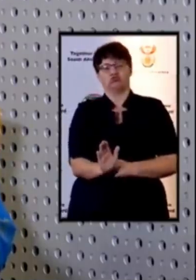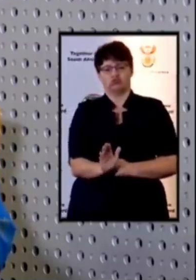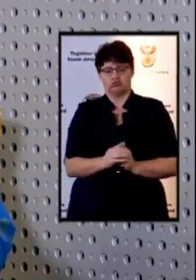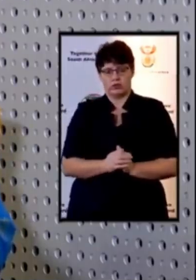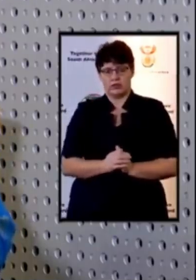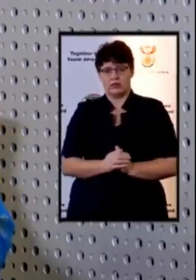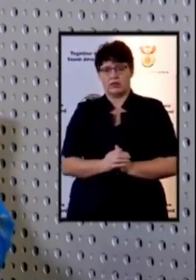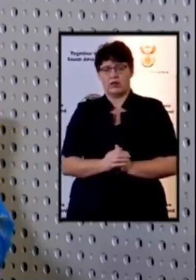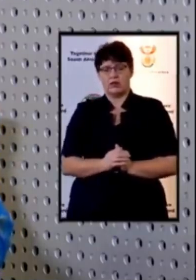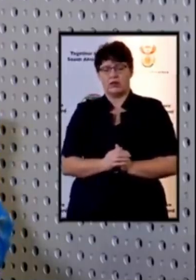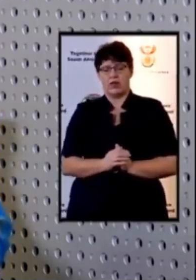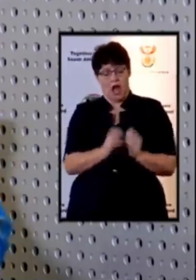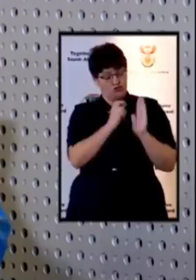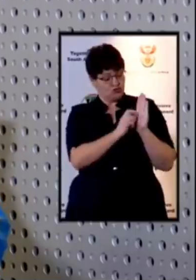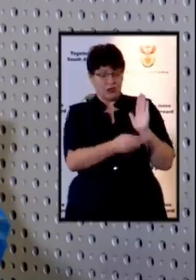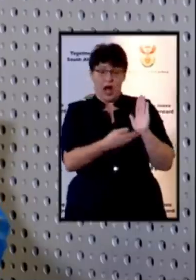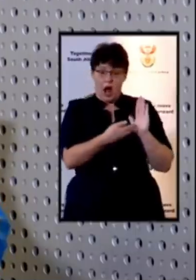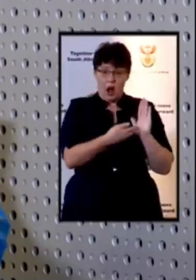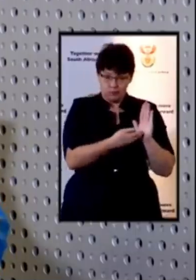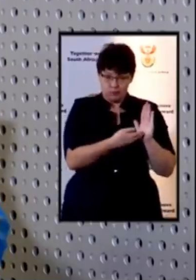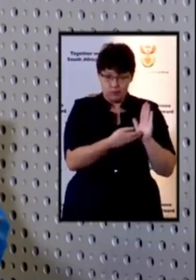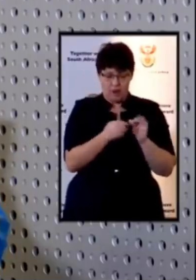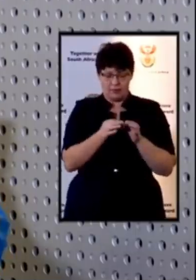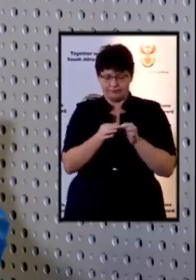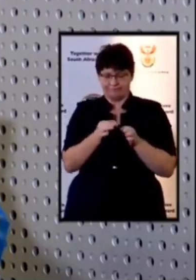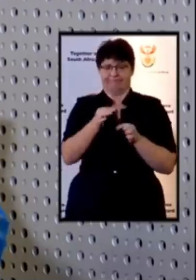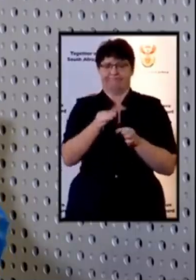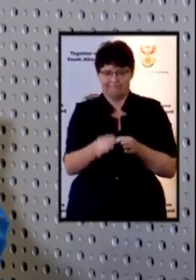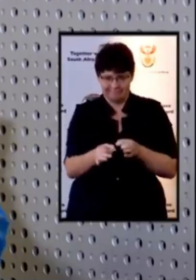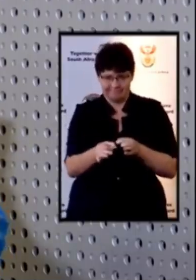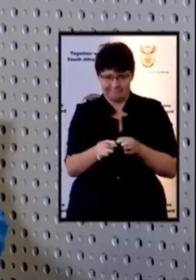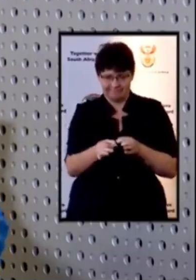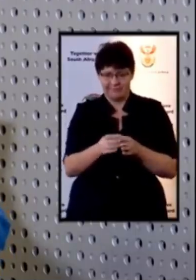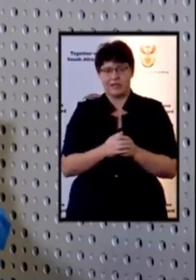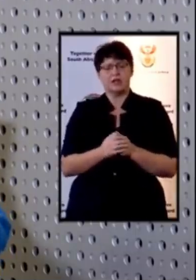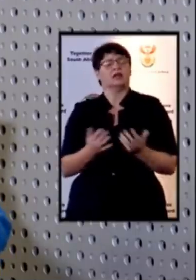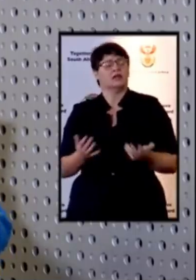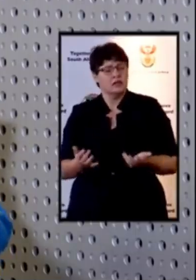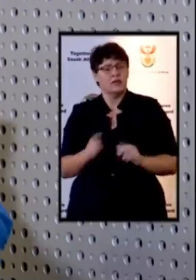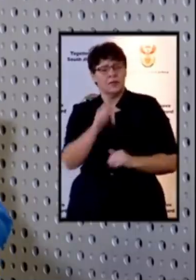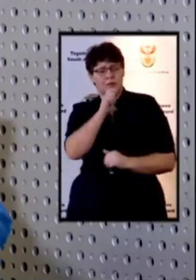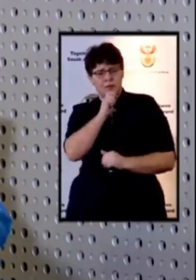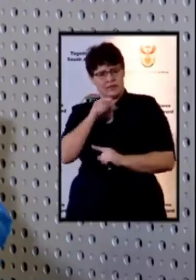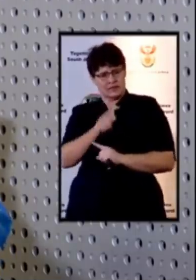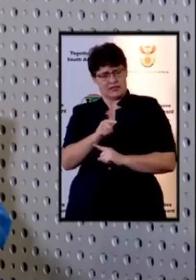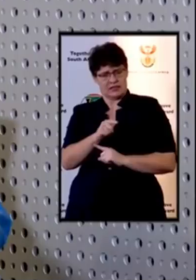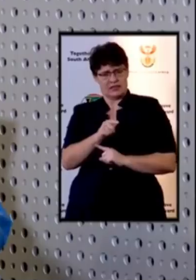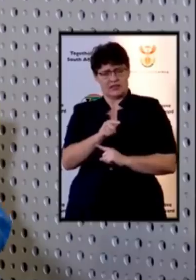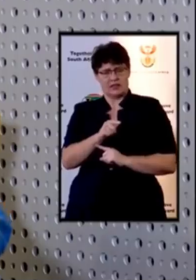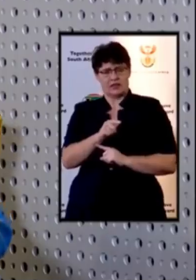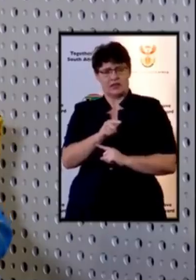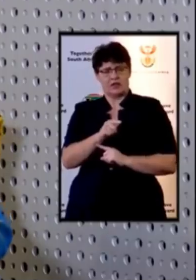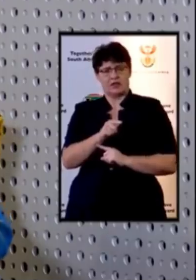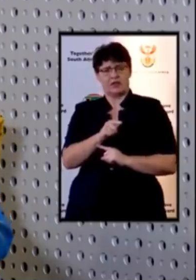extending the regulations that exist that we are using today but